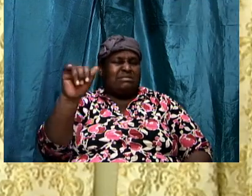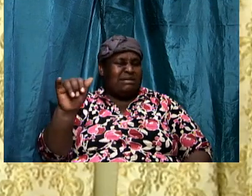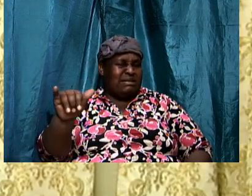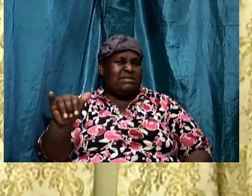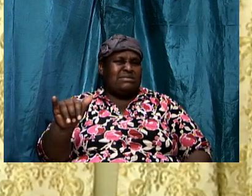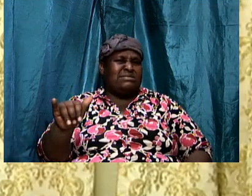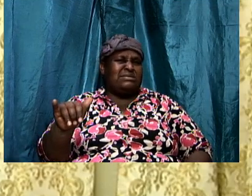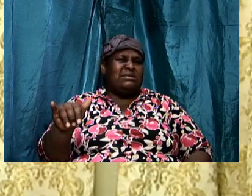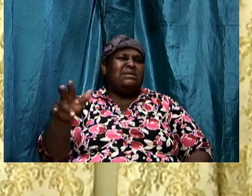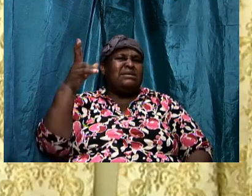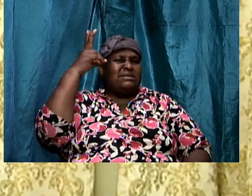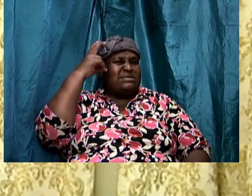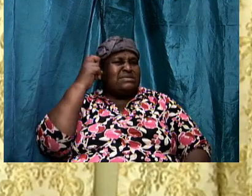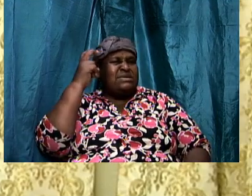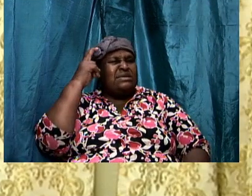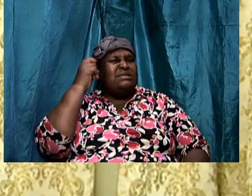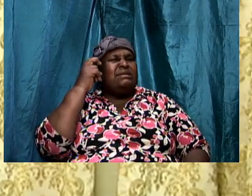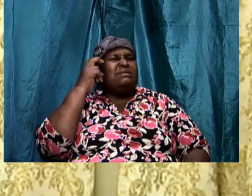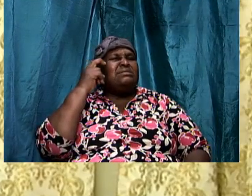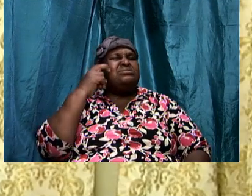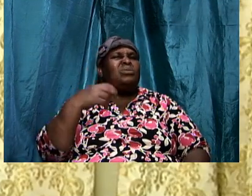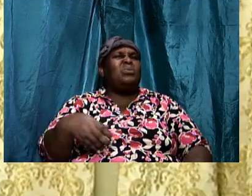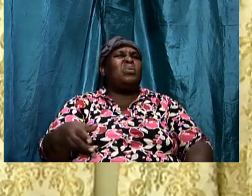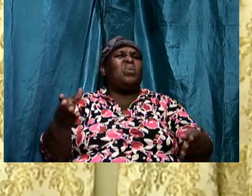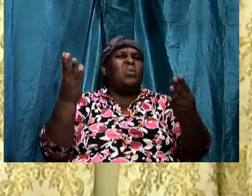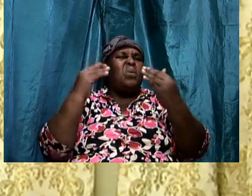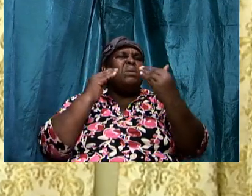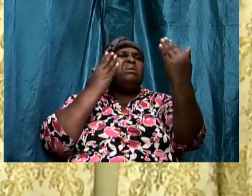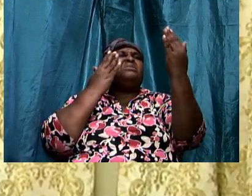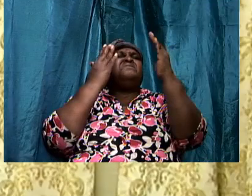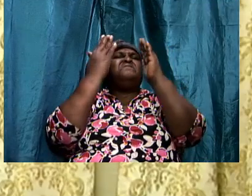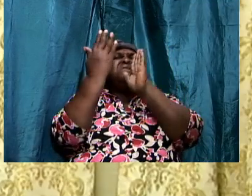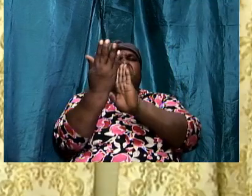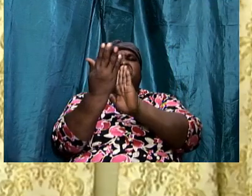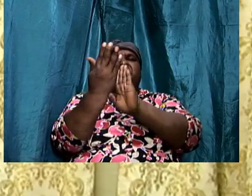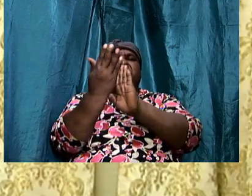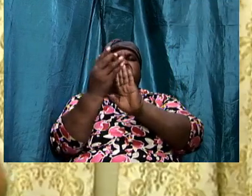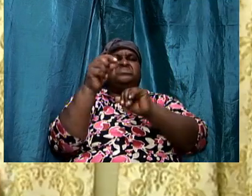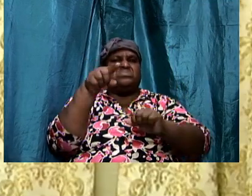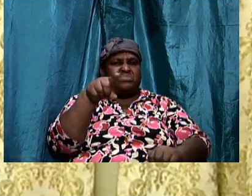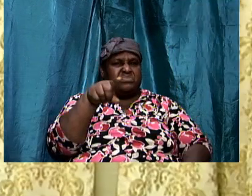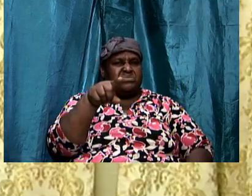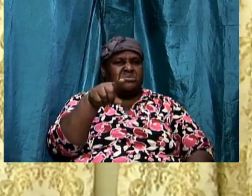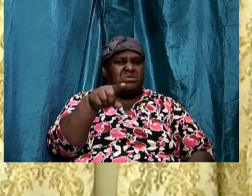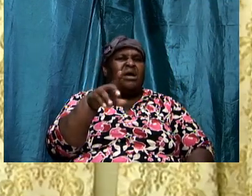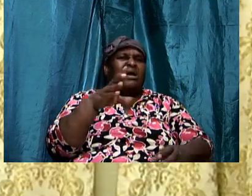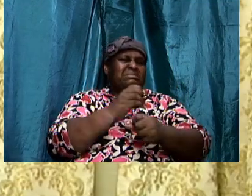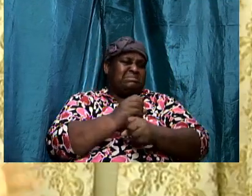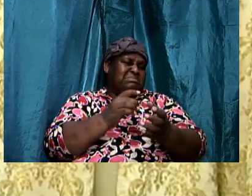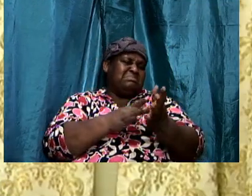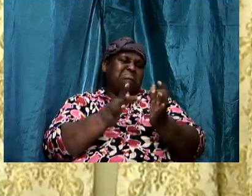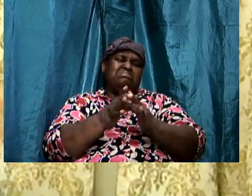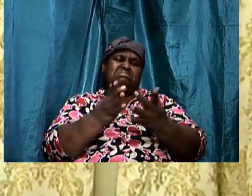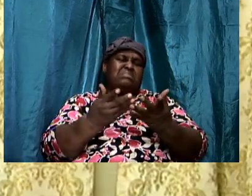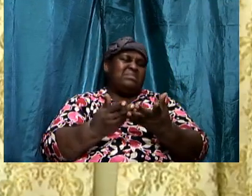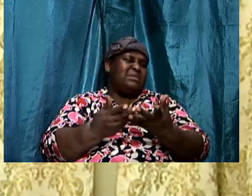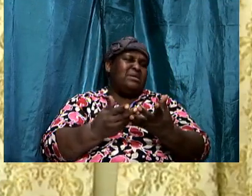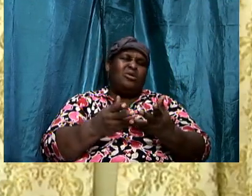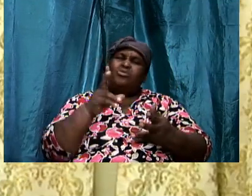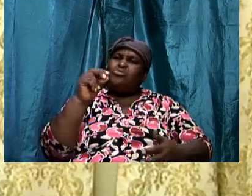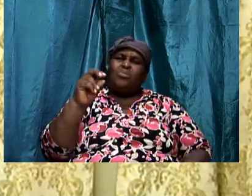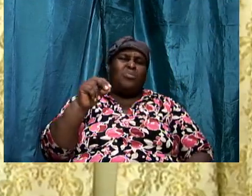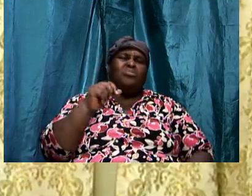back you up. As you walk through the gates to come under the tent. And take your Bible from you. No, it is not